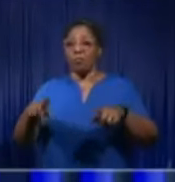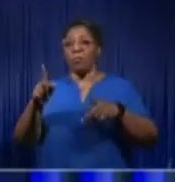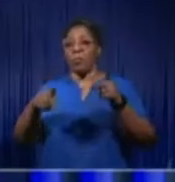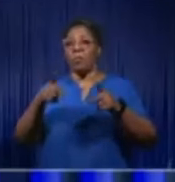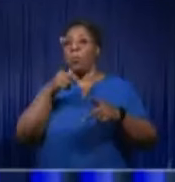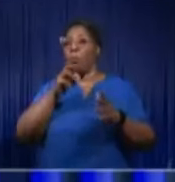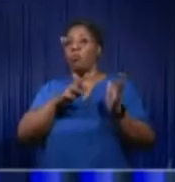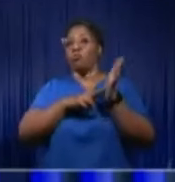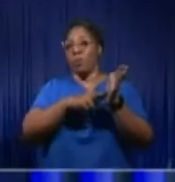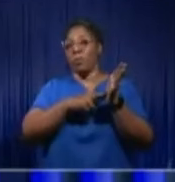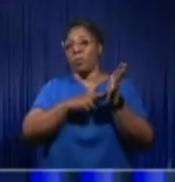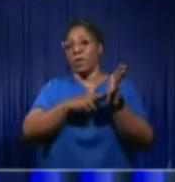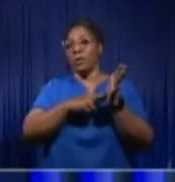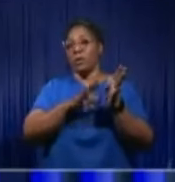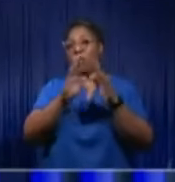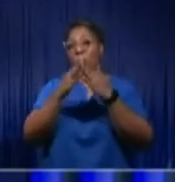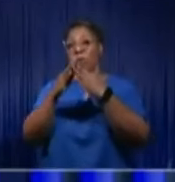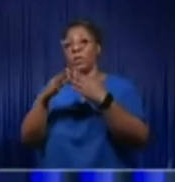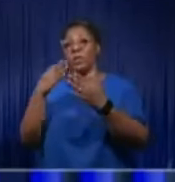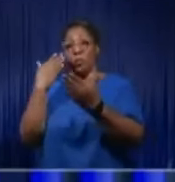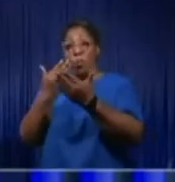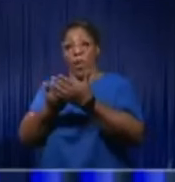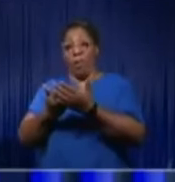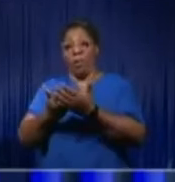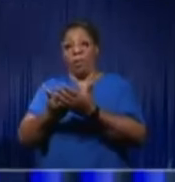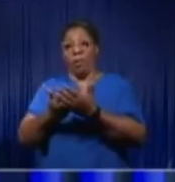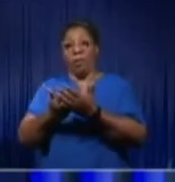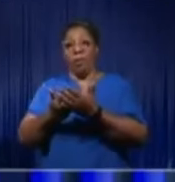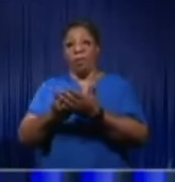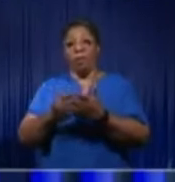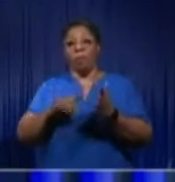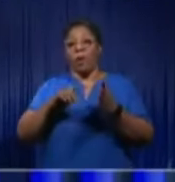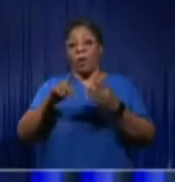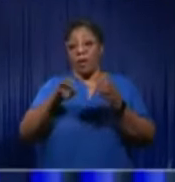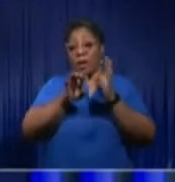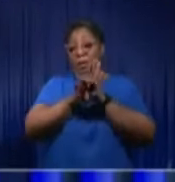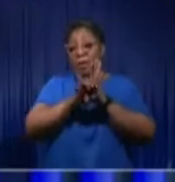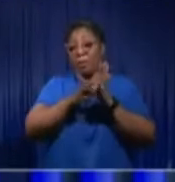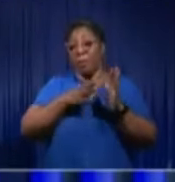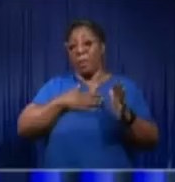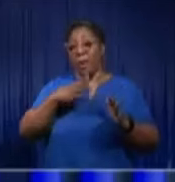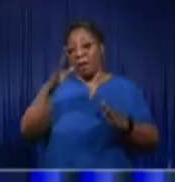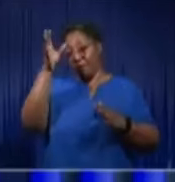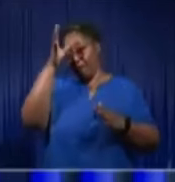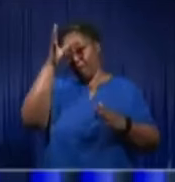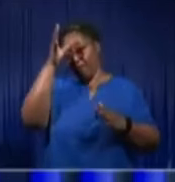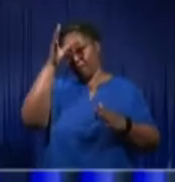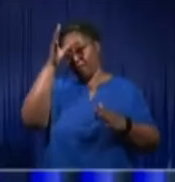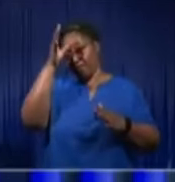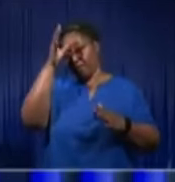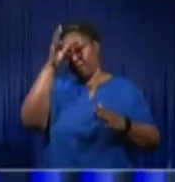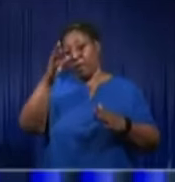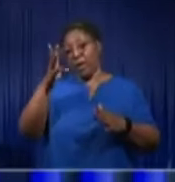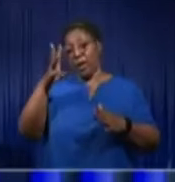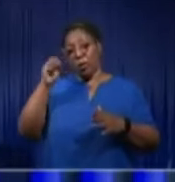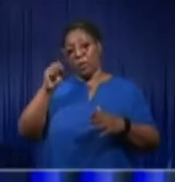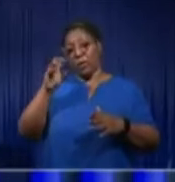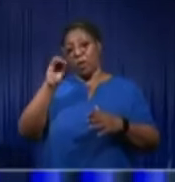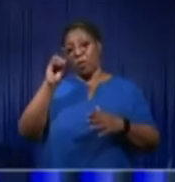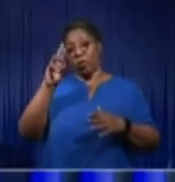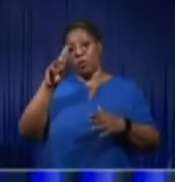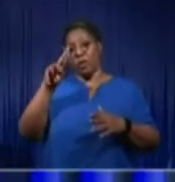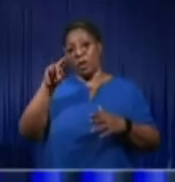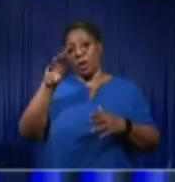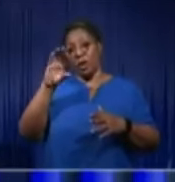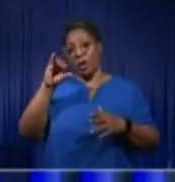will start with my father. My father served as a councillor for many years in Montagabili. And he became